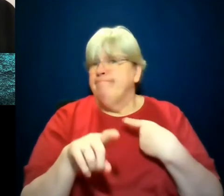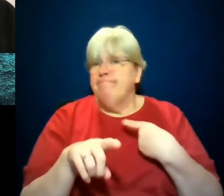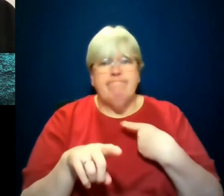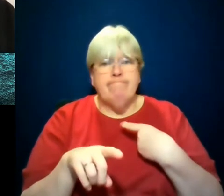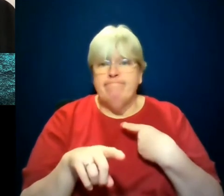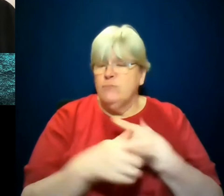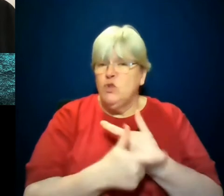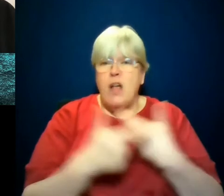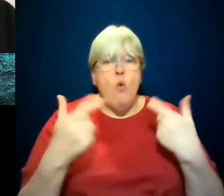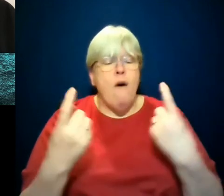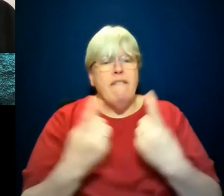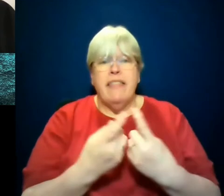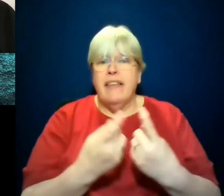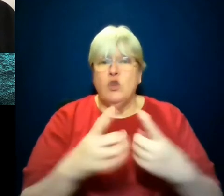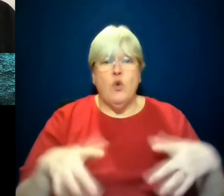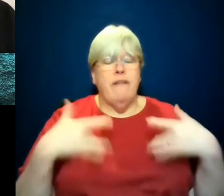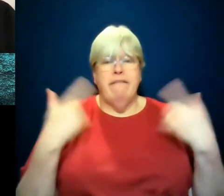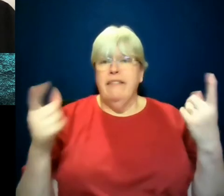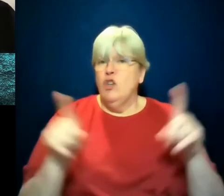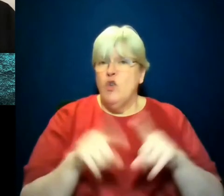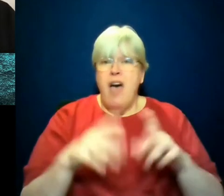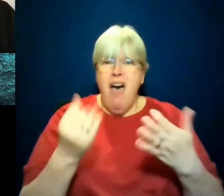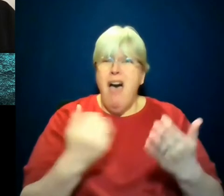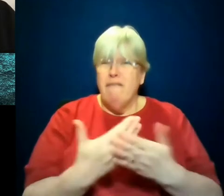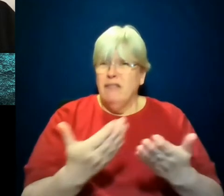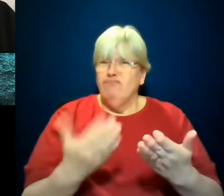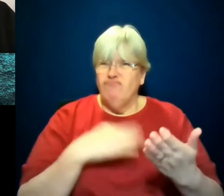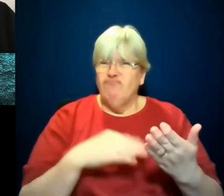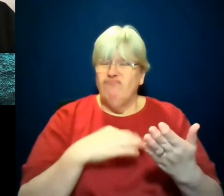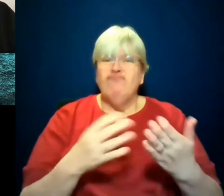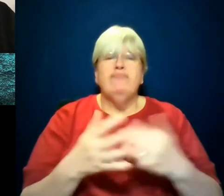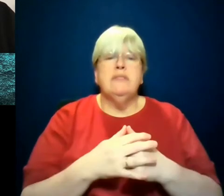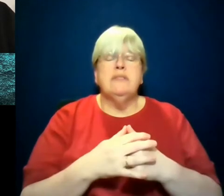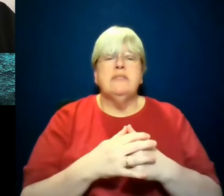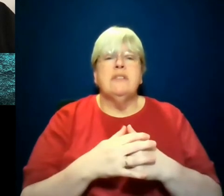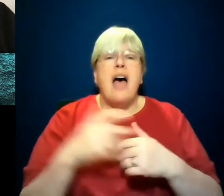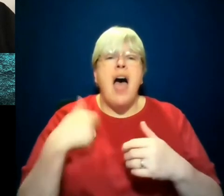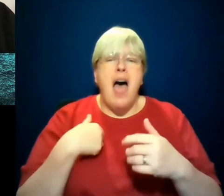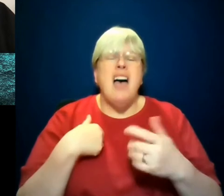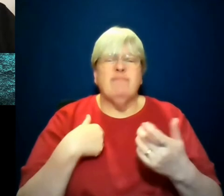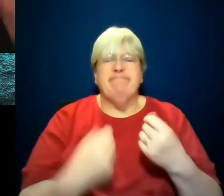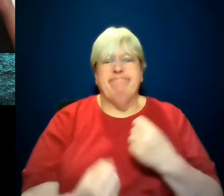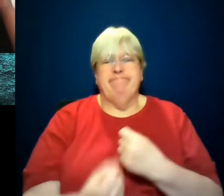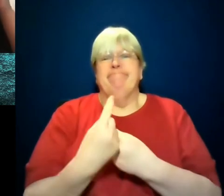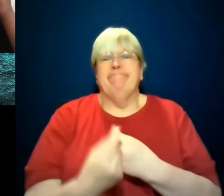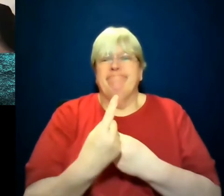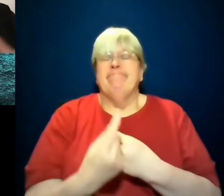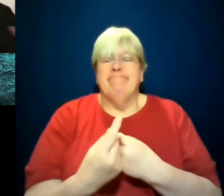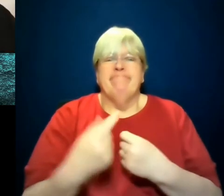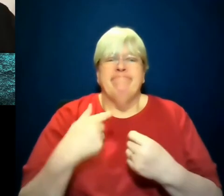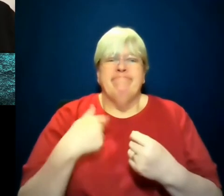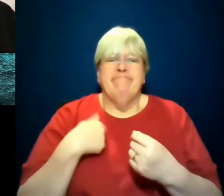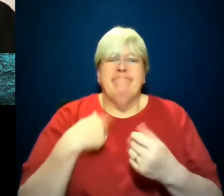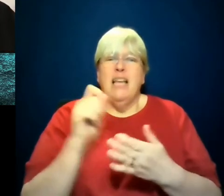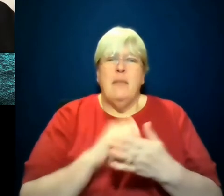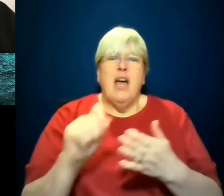You don't feel like you have a lot of agency. So this is something I come up against a lot in my, uh, writing because it comes up for me